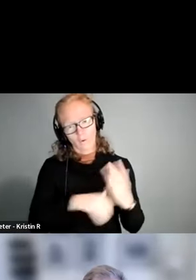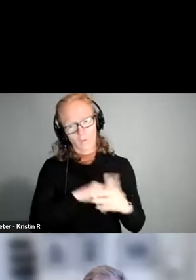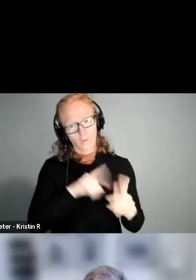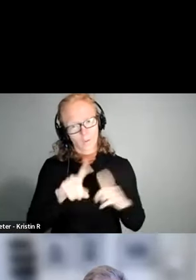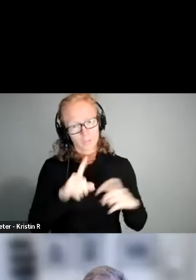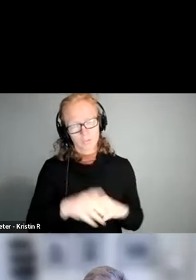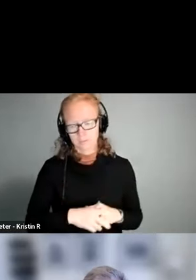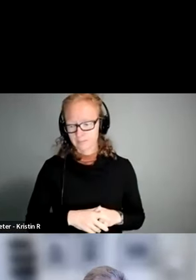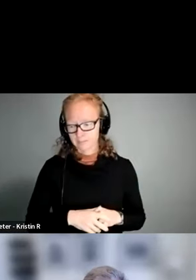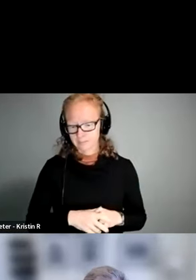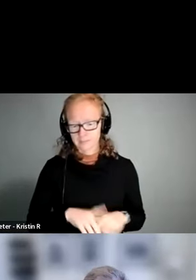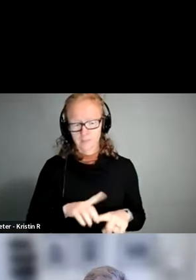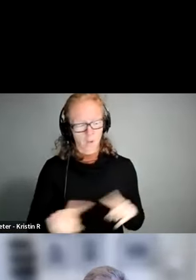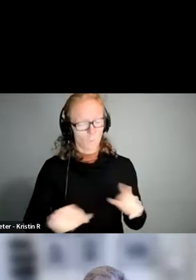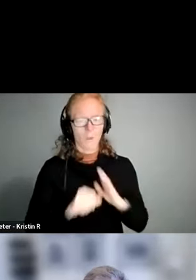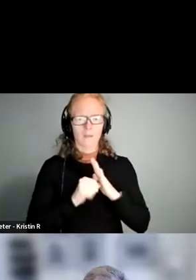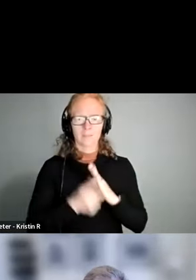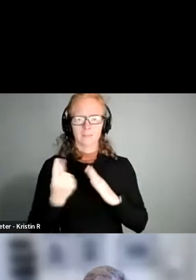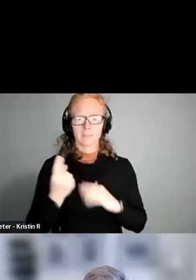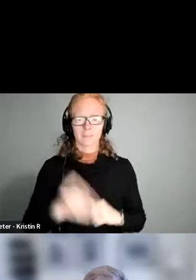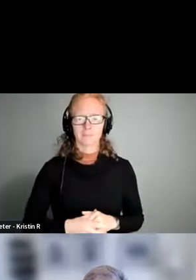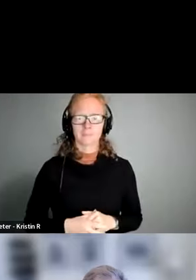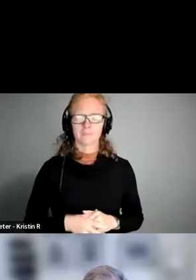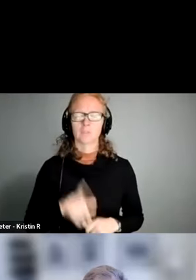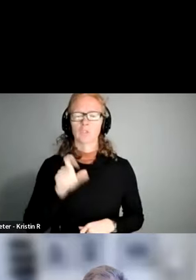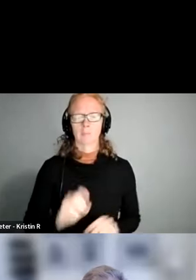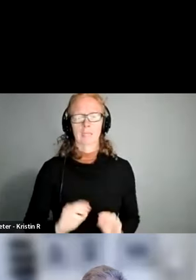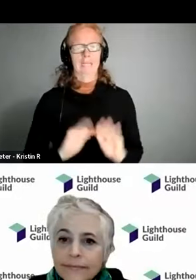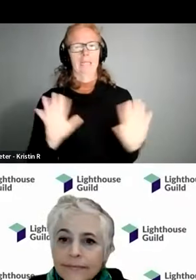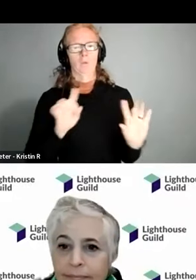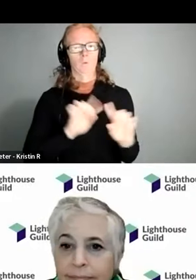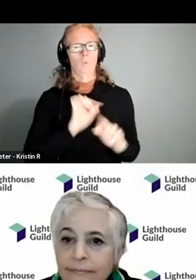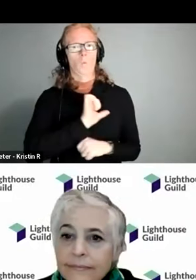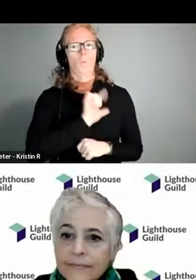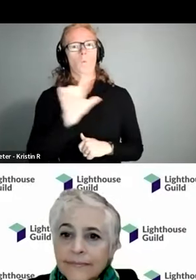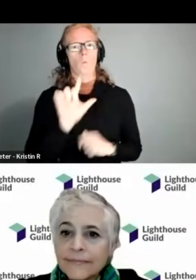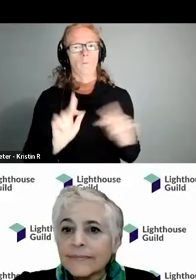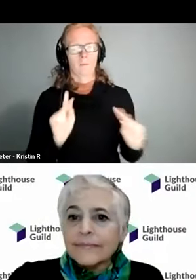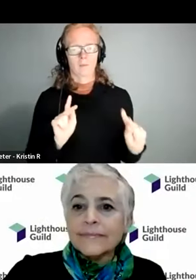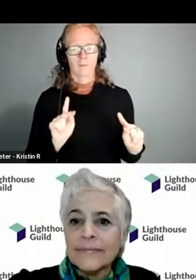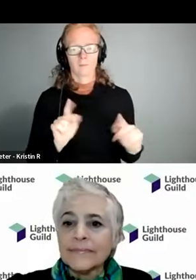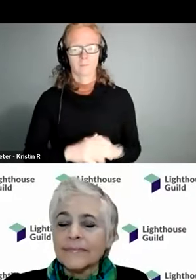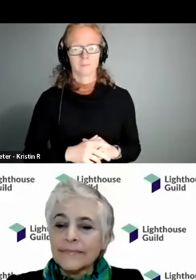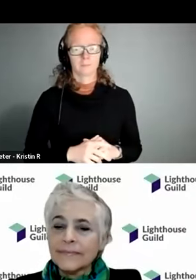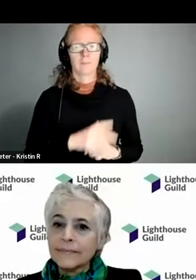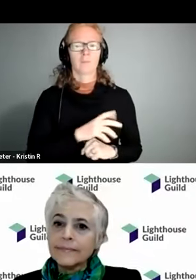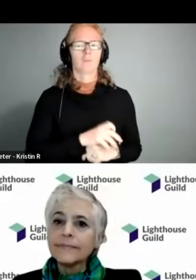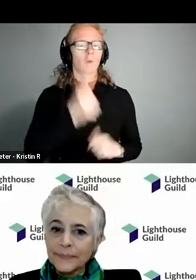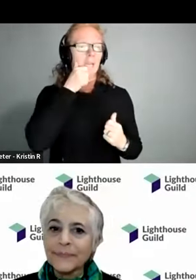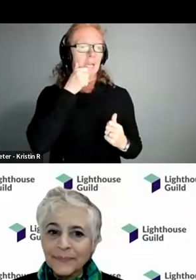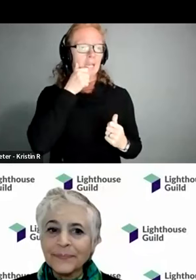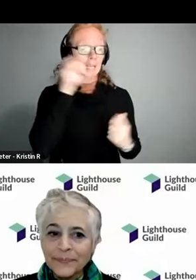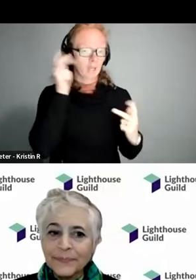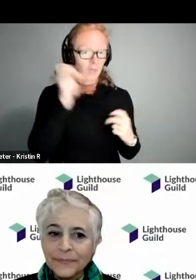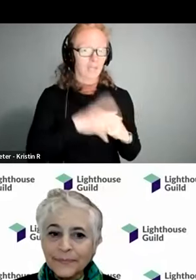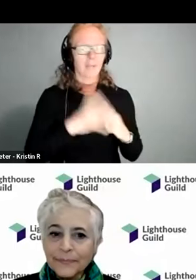i do want to highlight something that i think should be clear to everyone for both hearing issues and